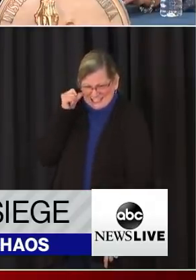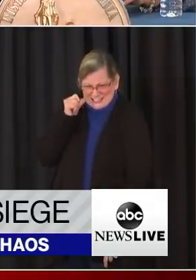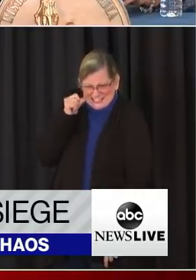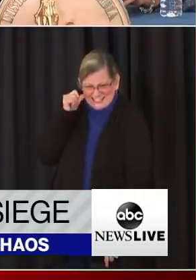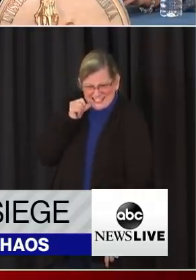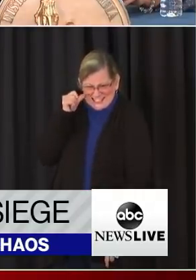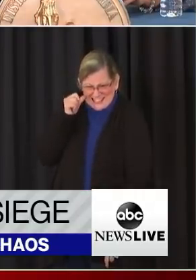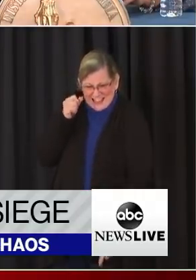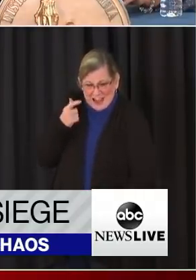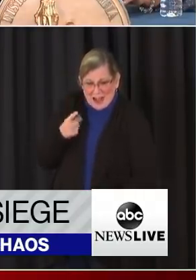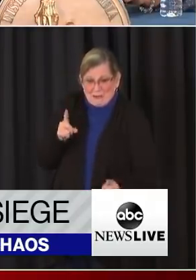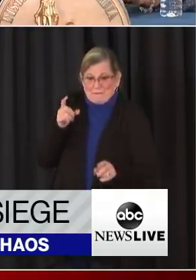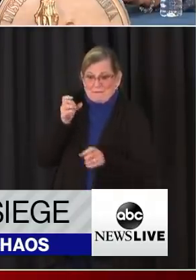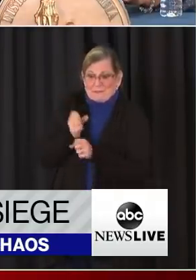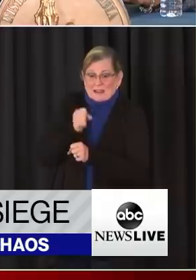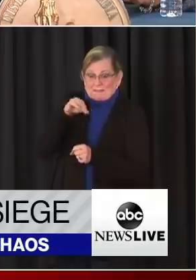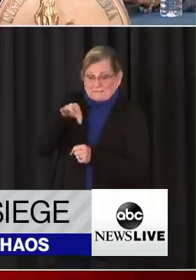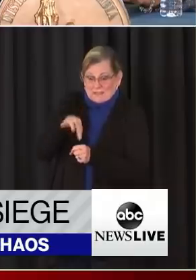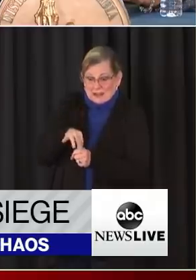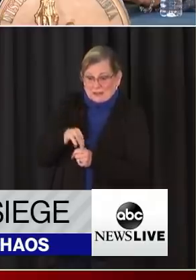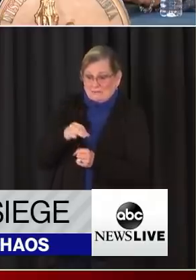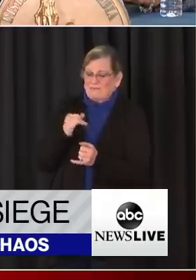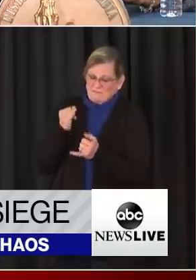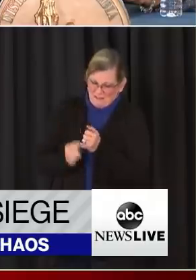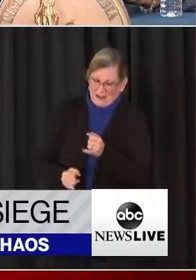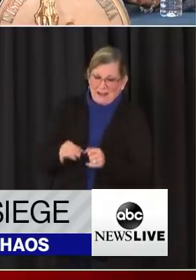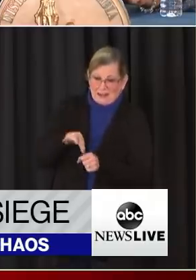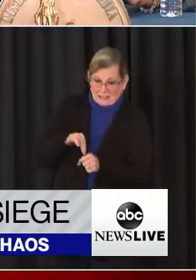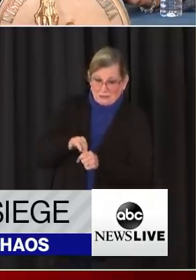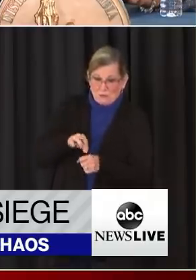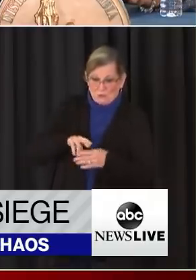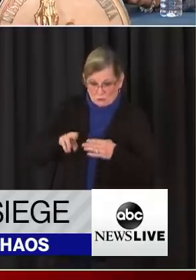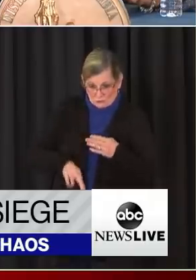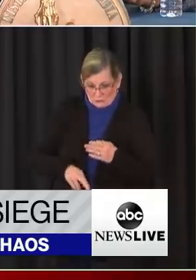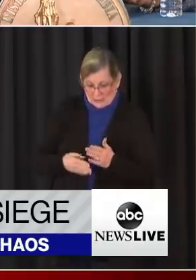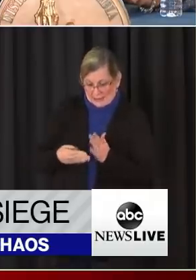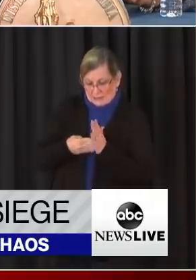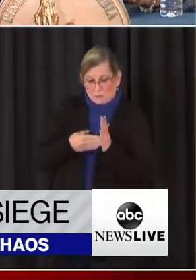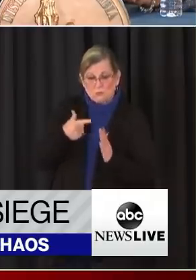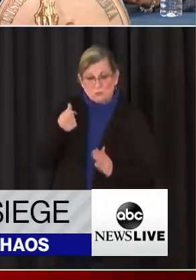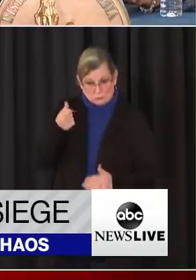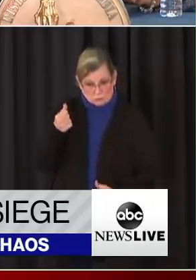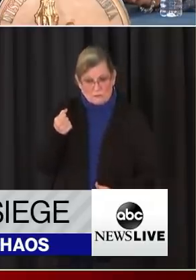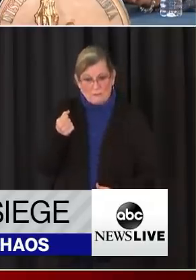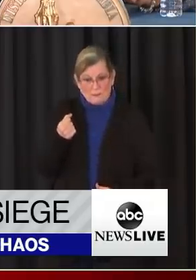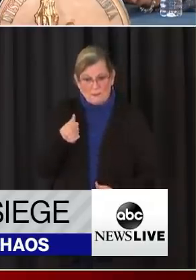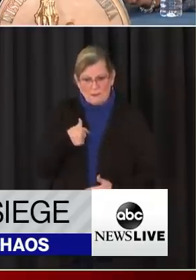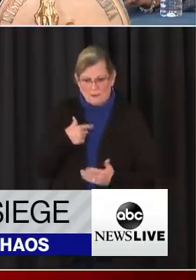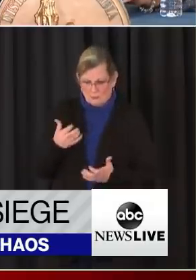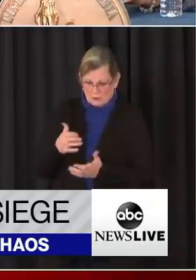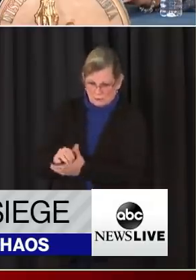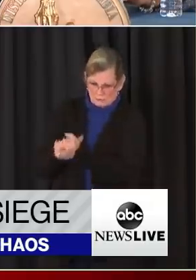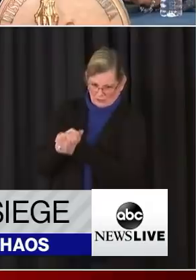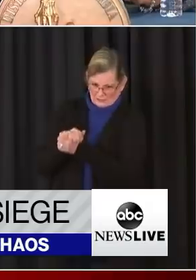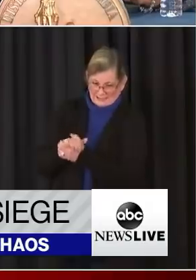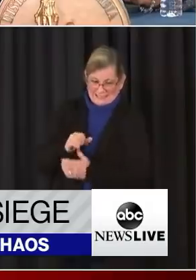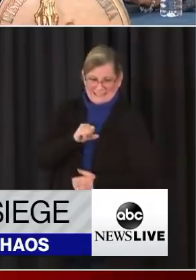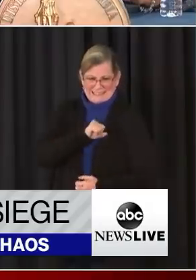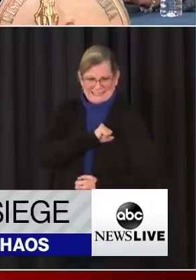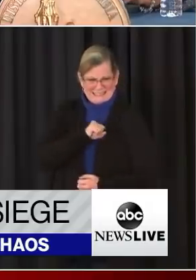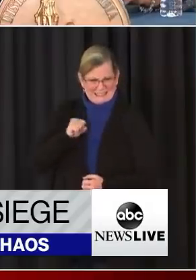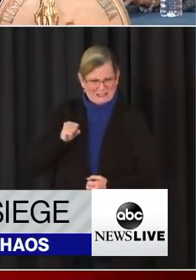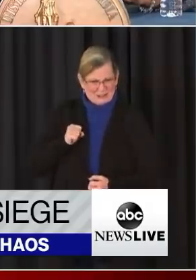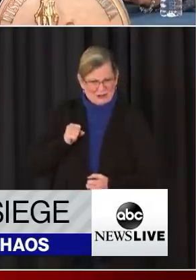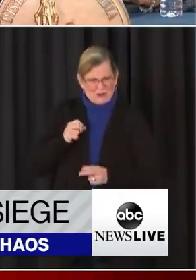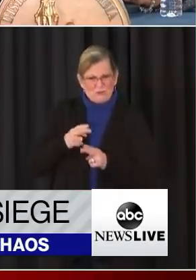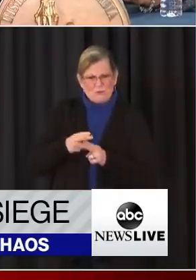received the final election results out of the state of Georgia. And I want to congratulate Senator, what